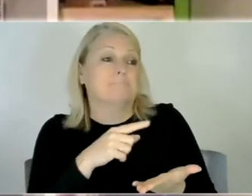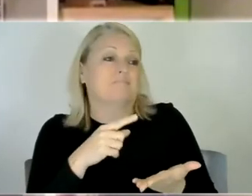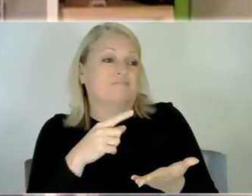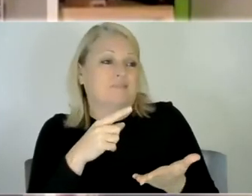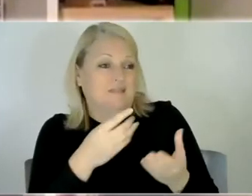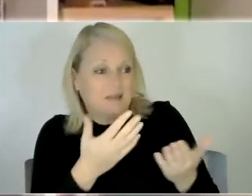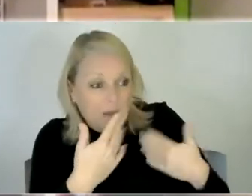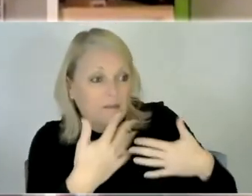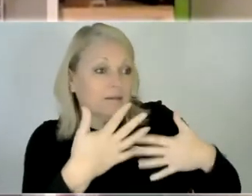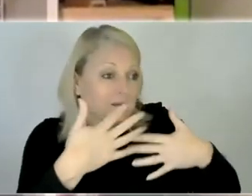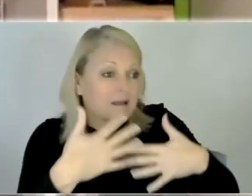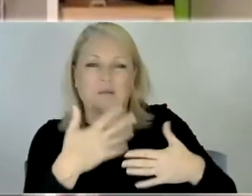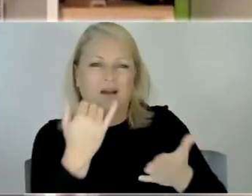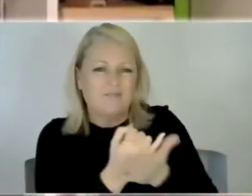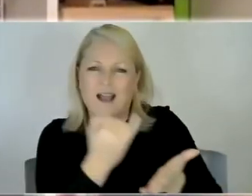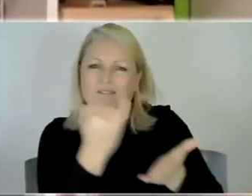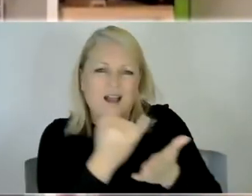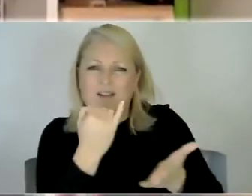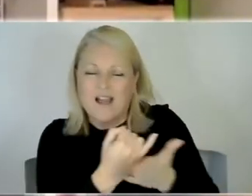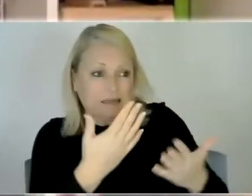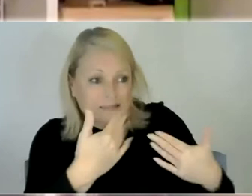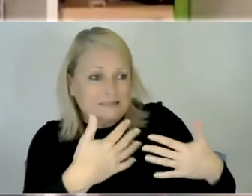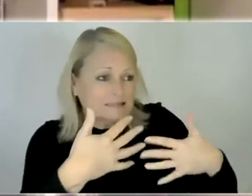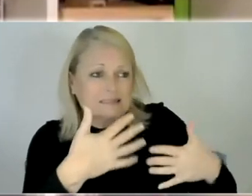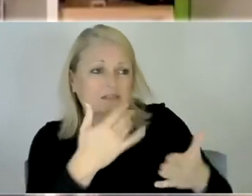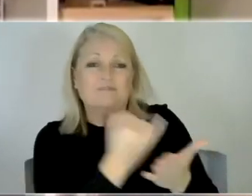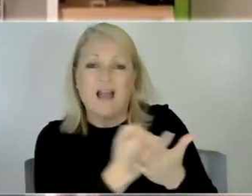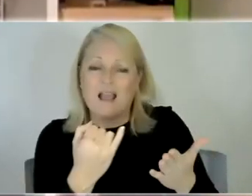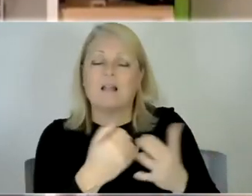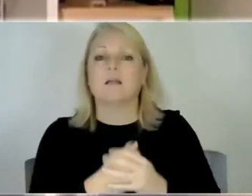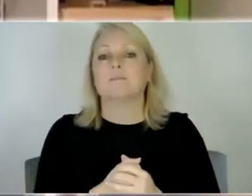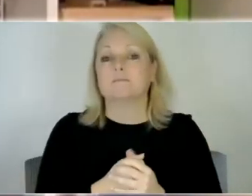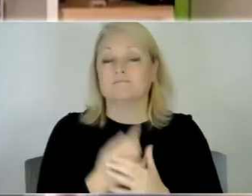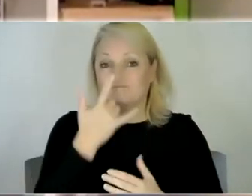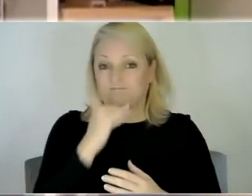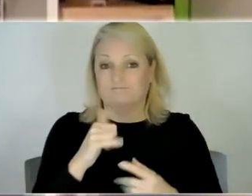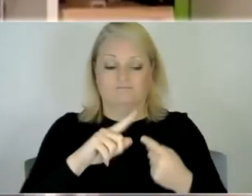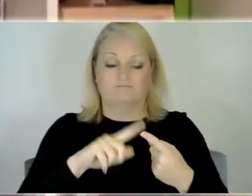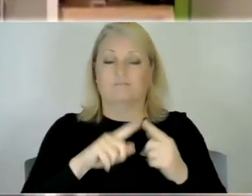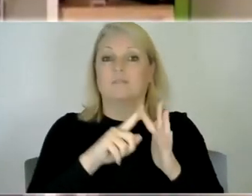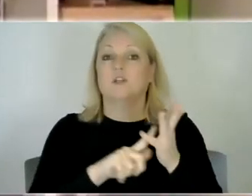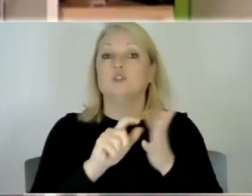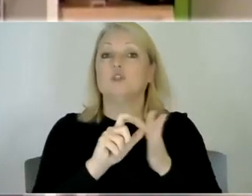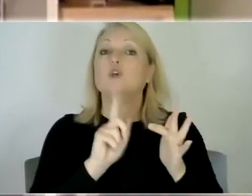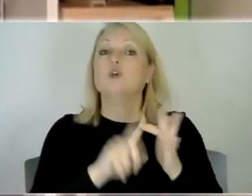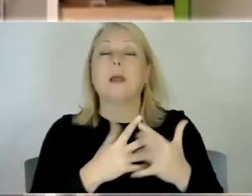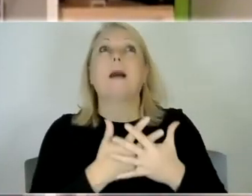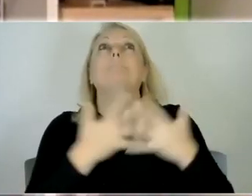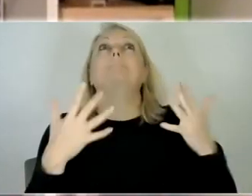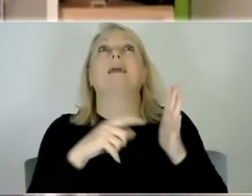didn't seem to work and unfortunately for jude one of his biggest triggers was his brother um